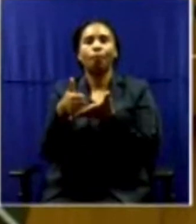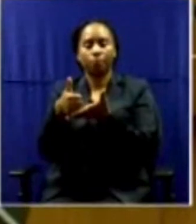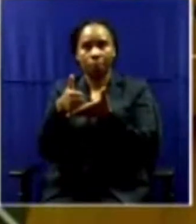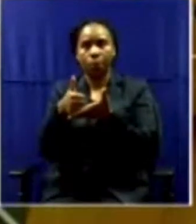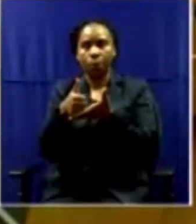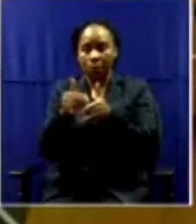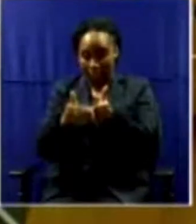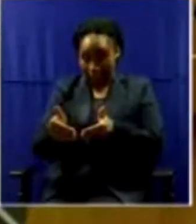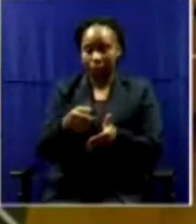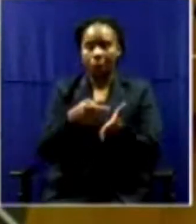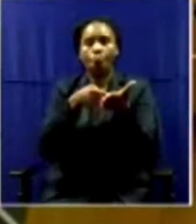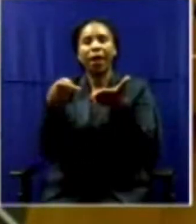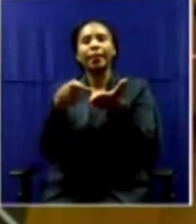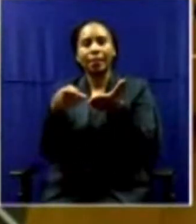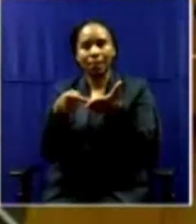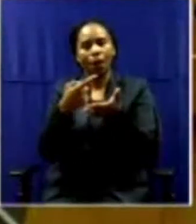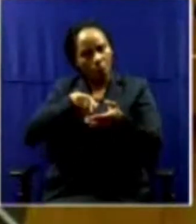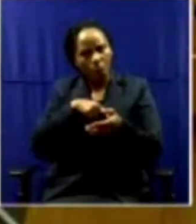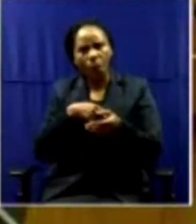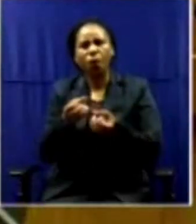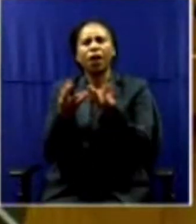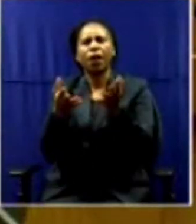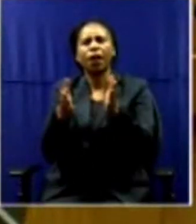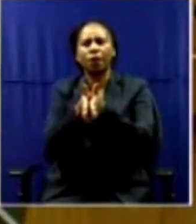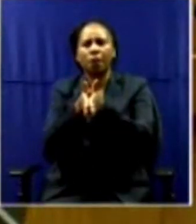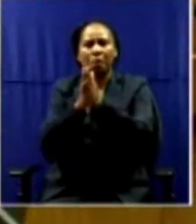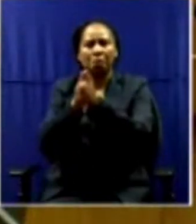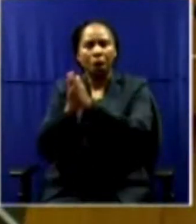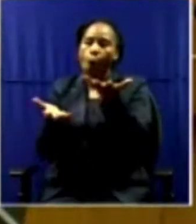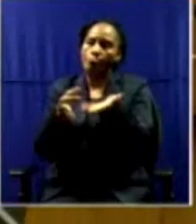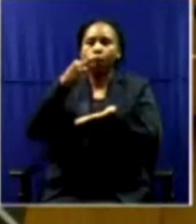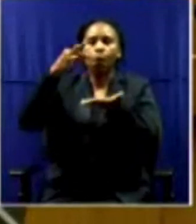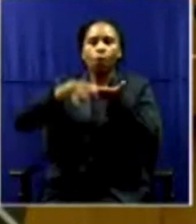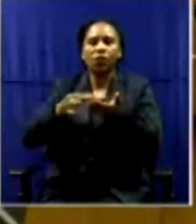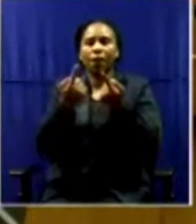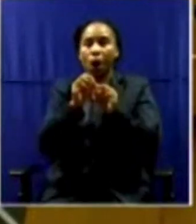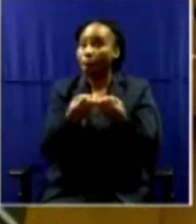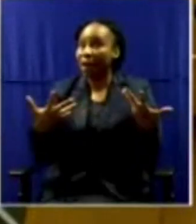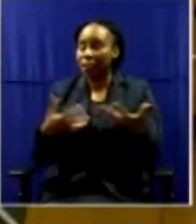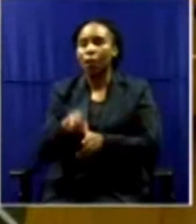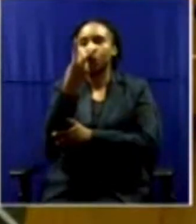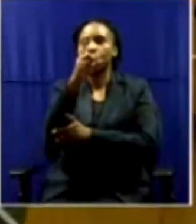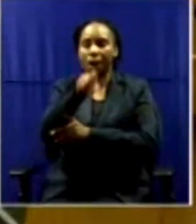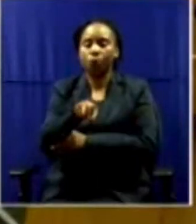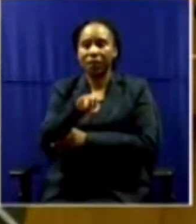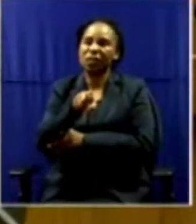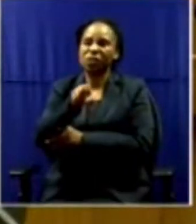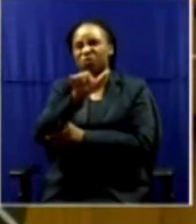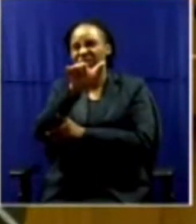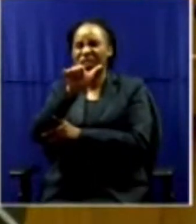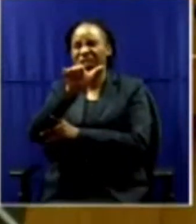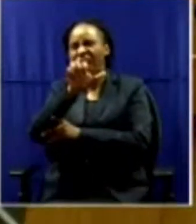coming weeks, issue a request for proposals for 2,600 megawatts from